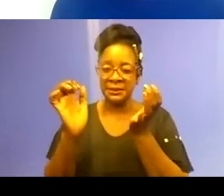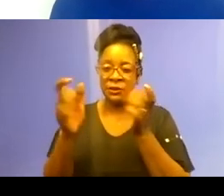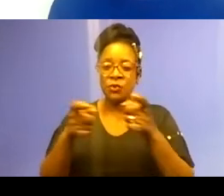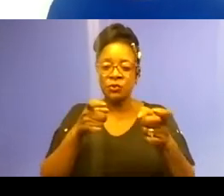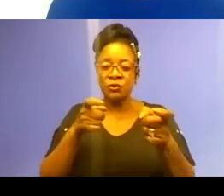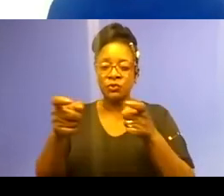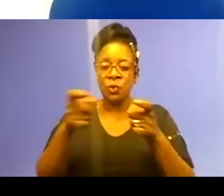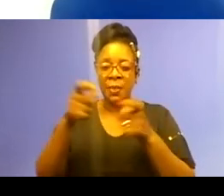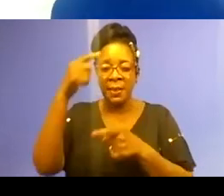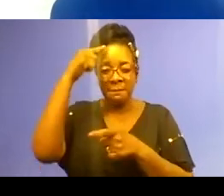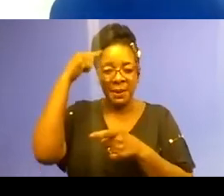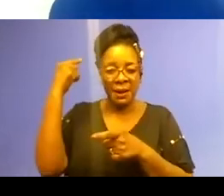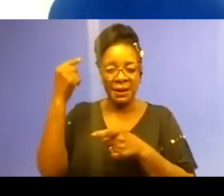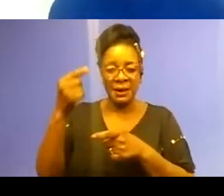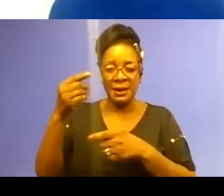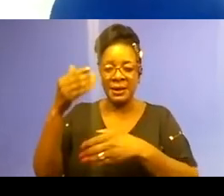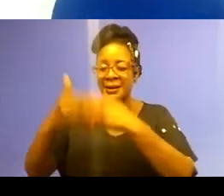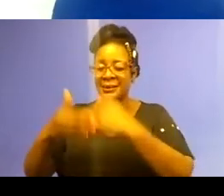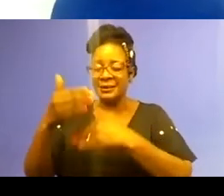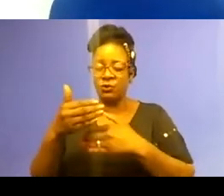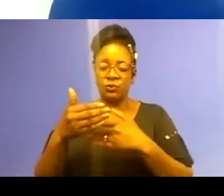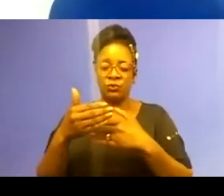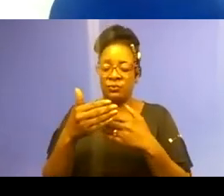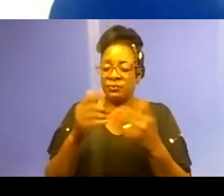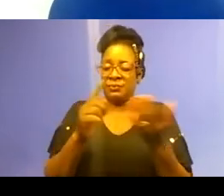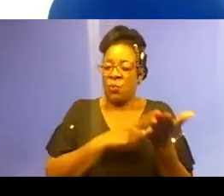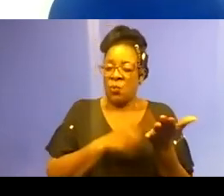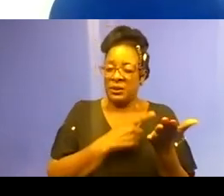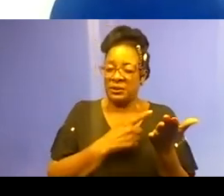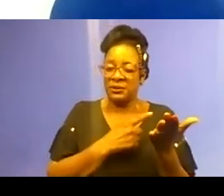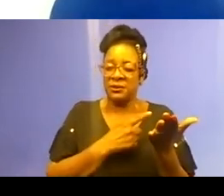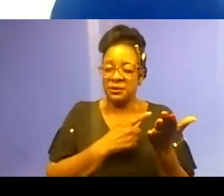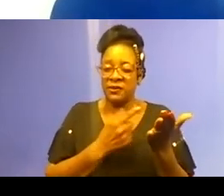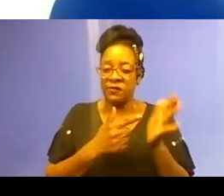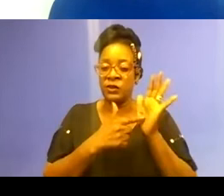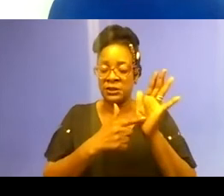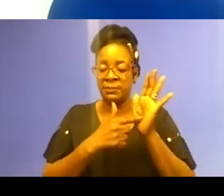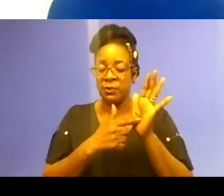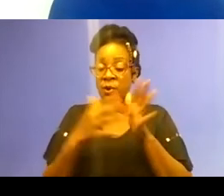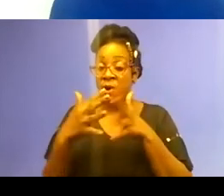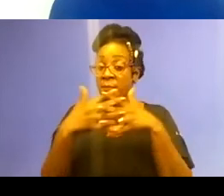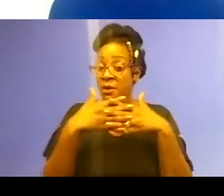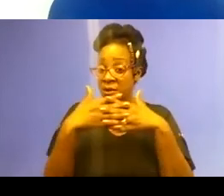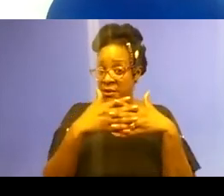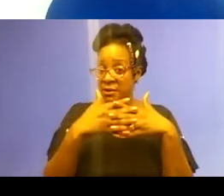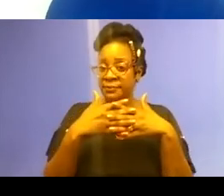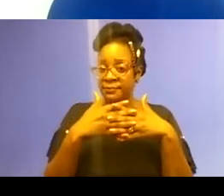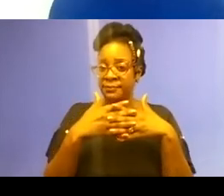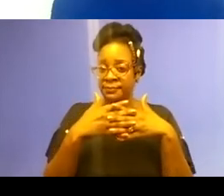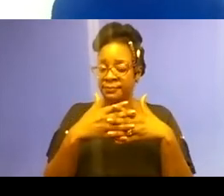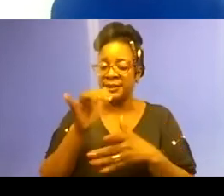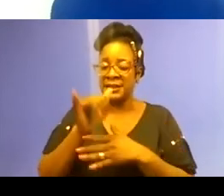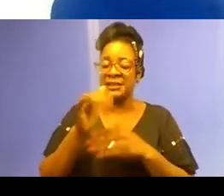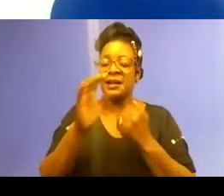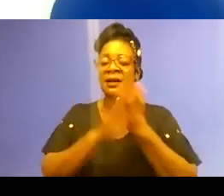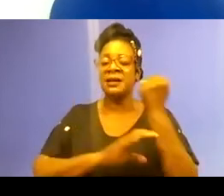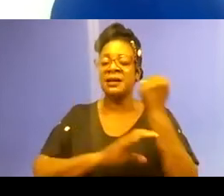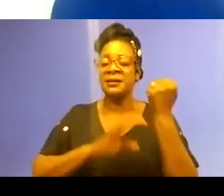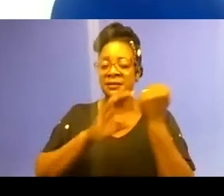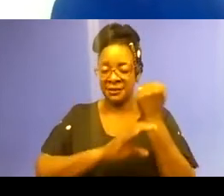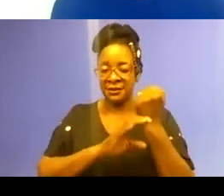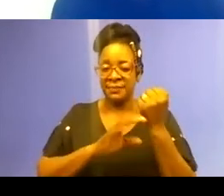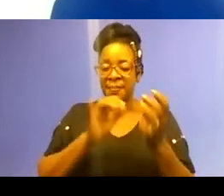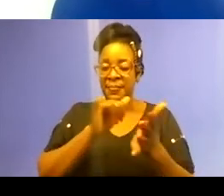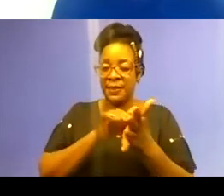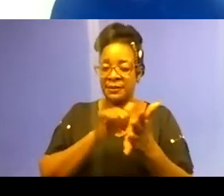whites. And so in the United States, for example, the United States is the country that incarcerates more people than any other